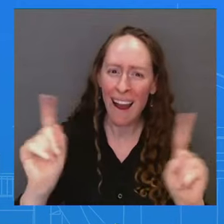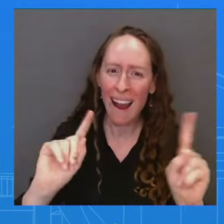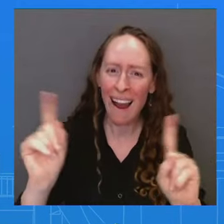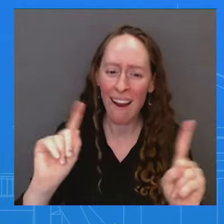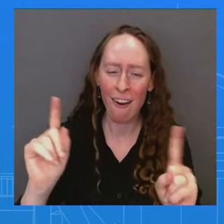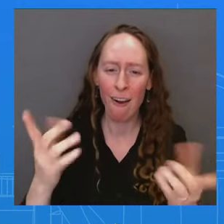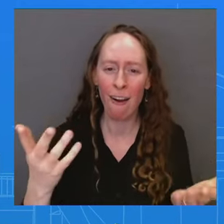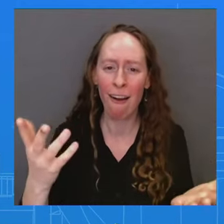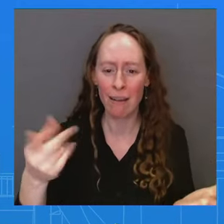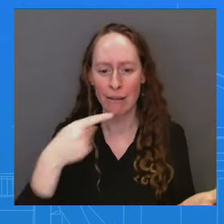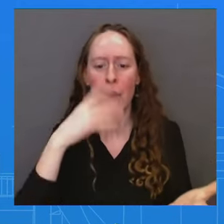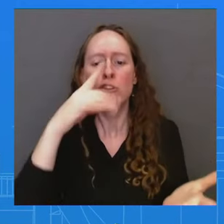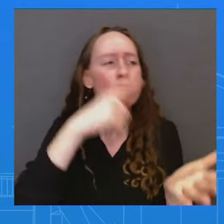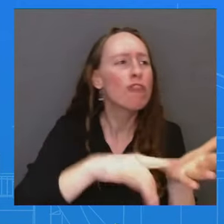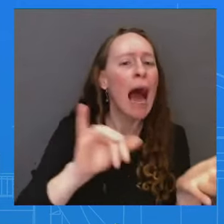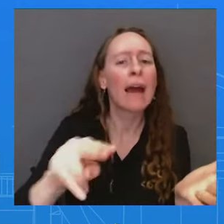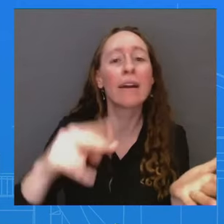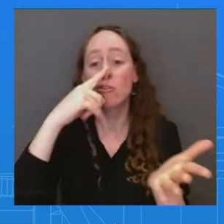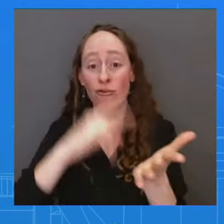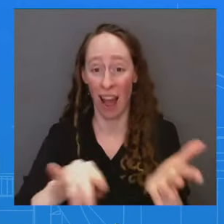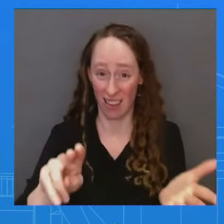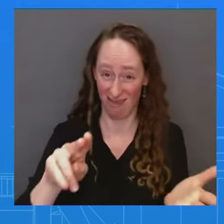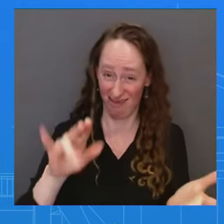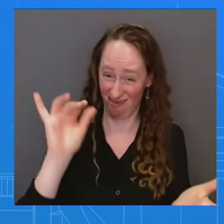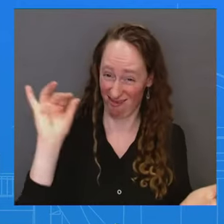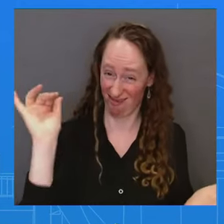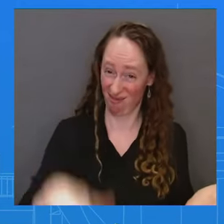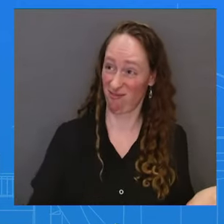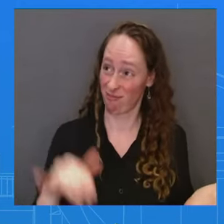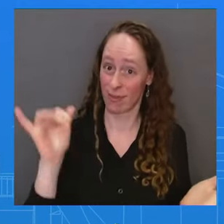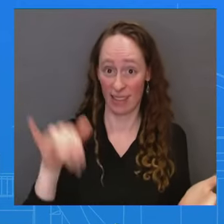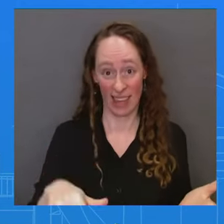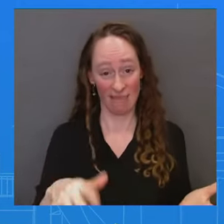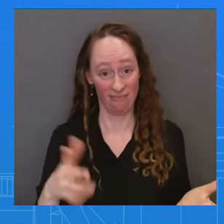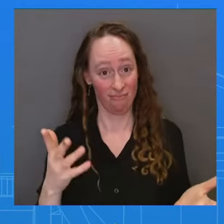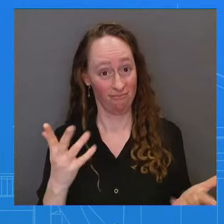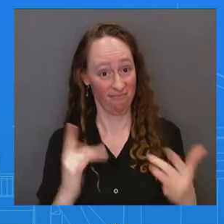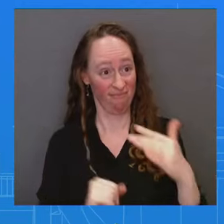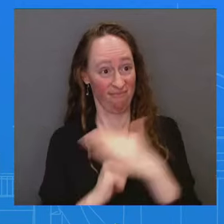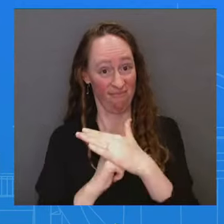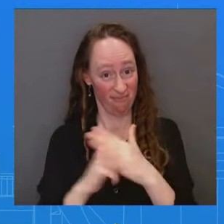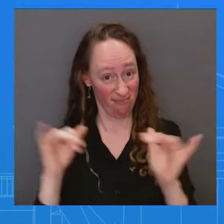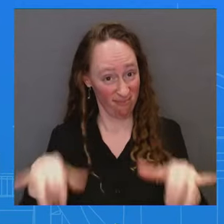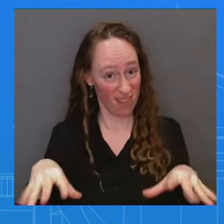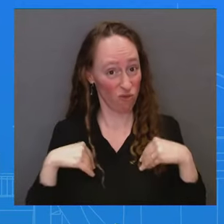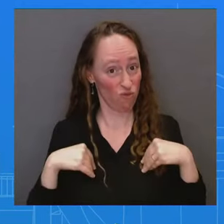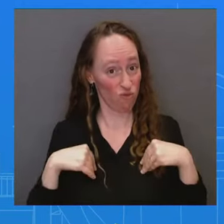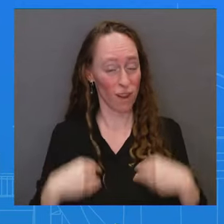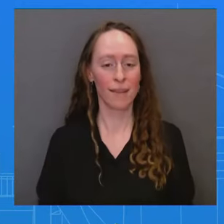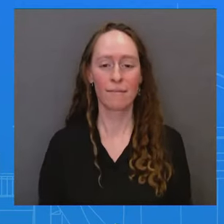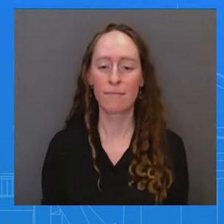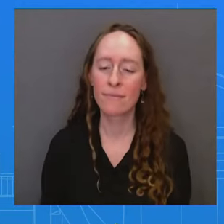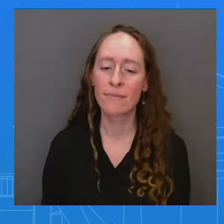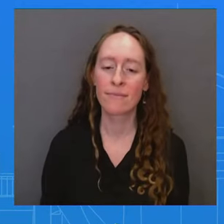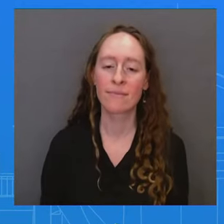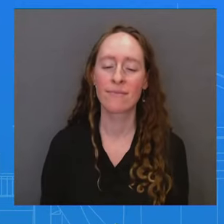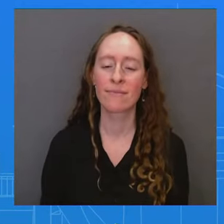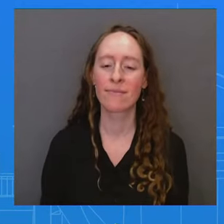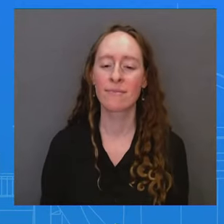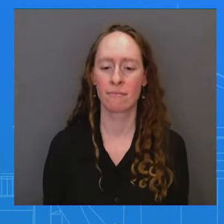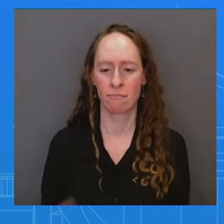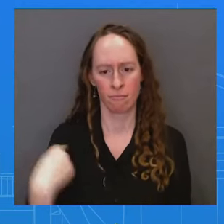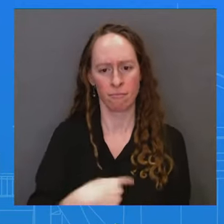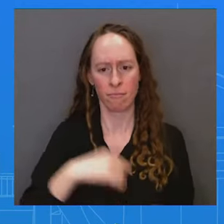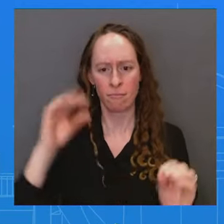that can be done at this point. We we had no indication that he was outside the D.C. area. Now, it's true. We didn't know he was hospitalized.